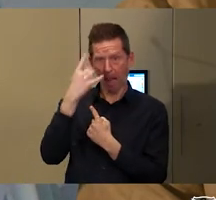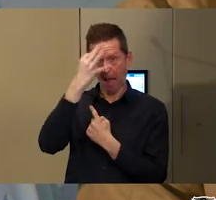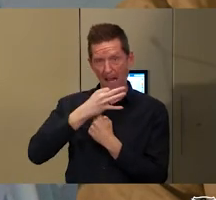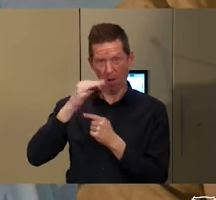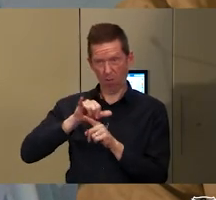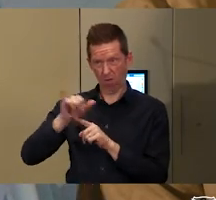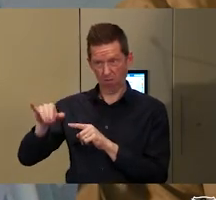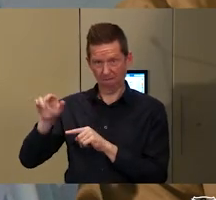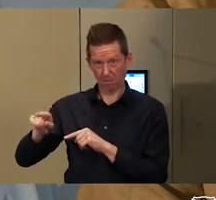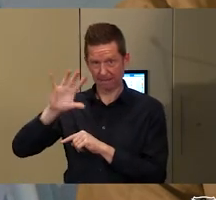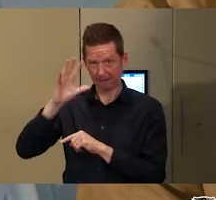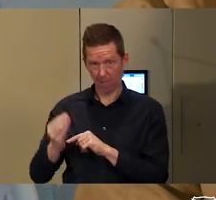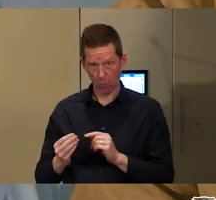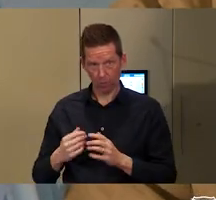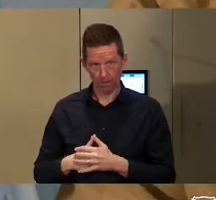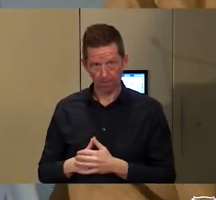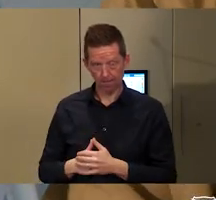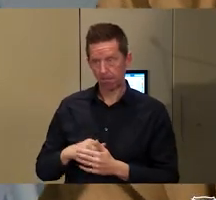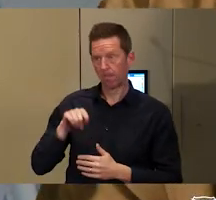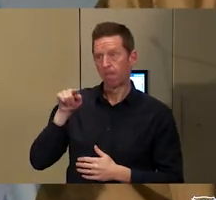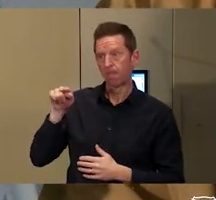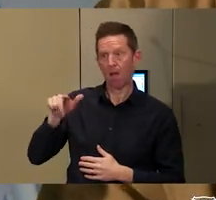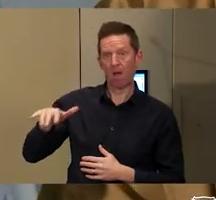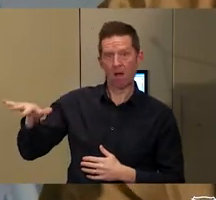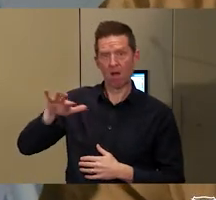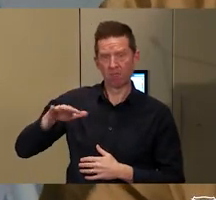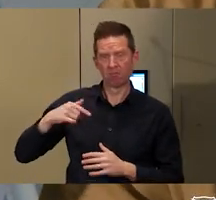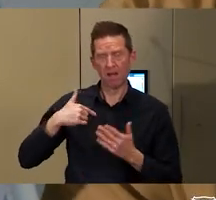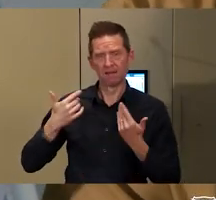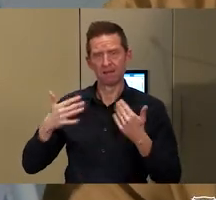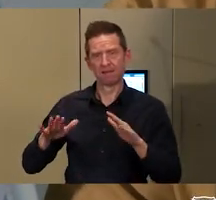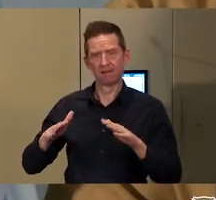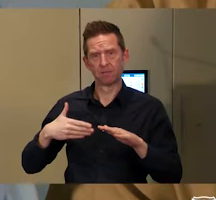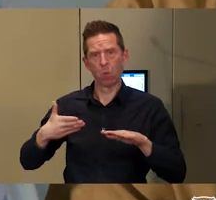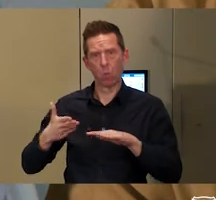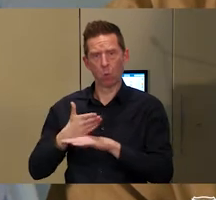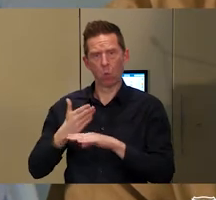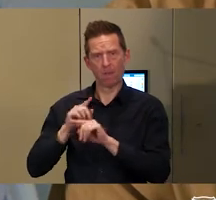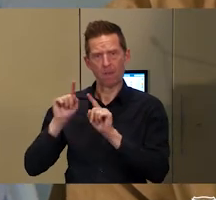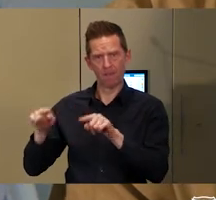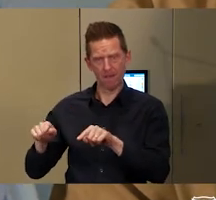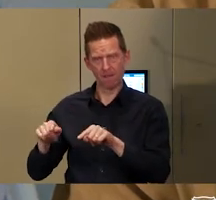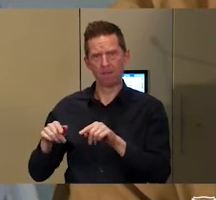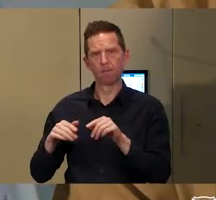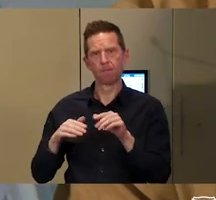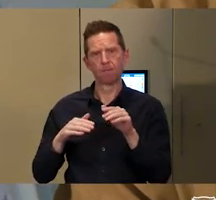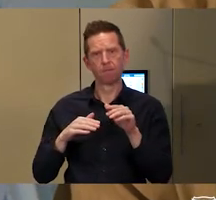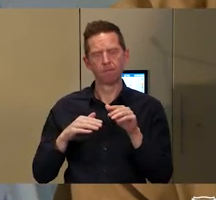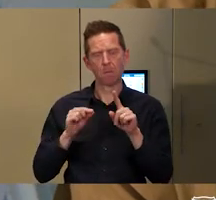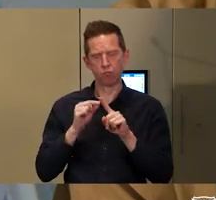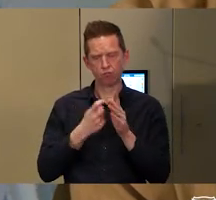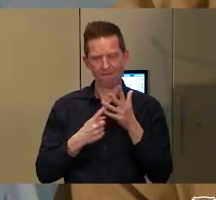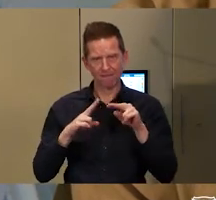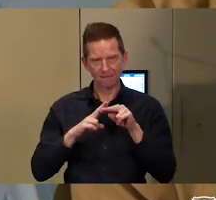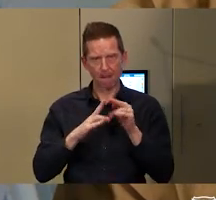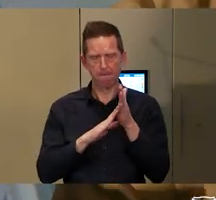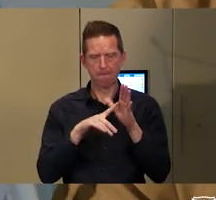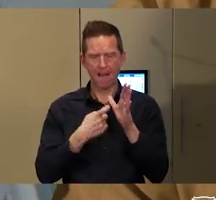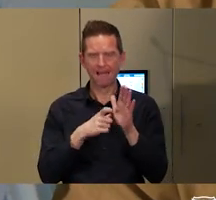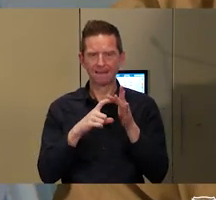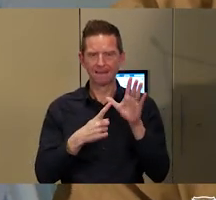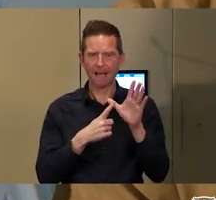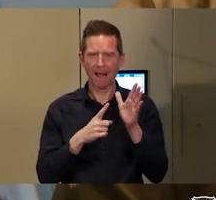that... I began my work under the supervision of Professor Marcia Langton in Kakadu National Park